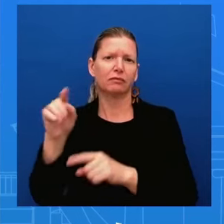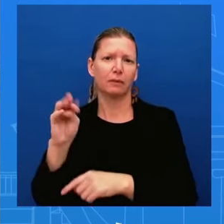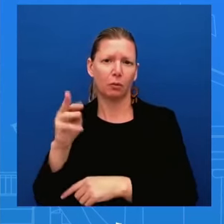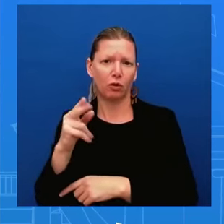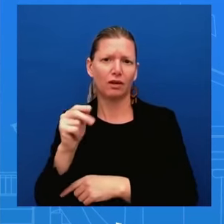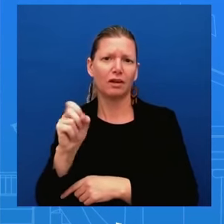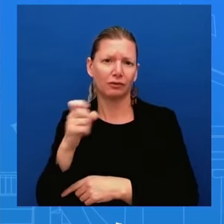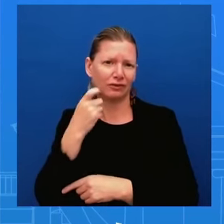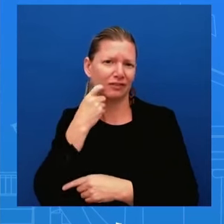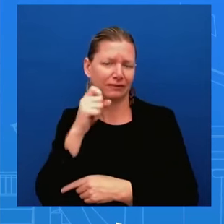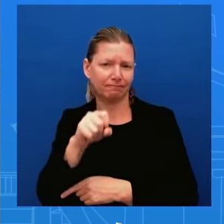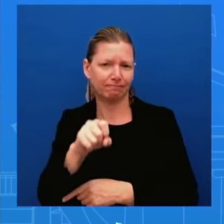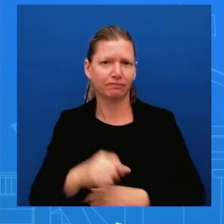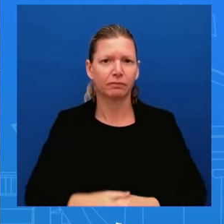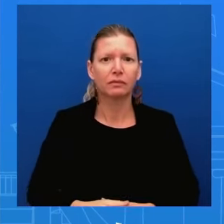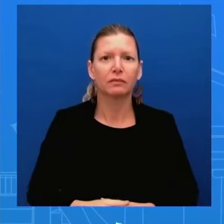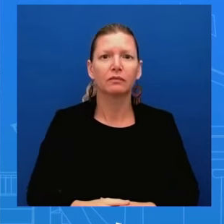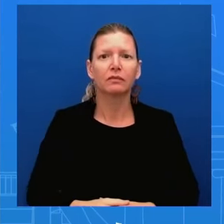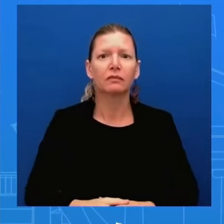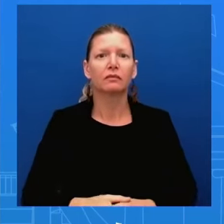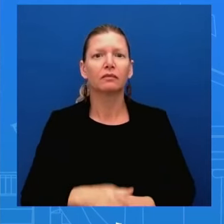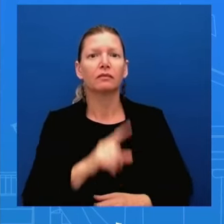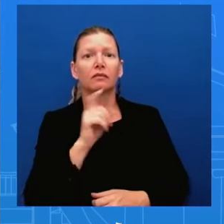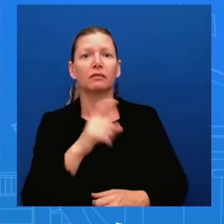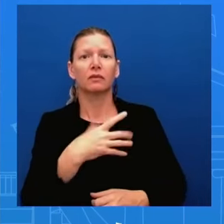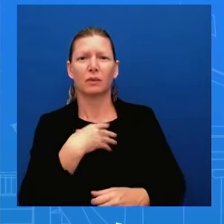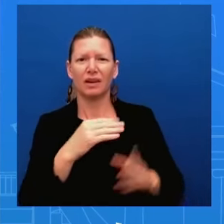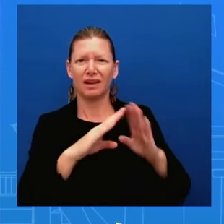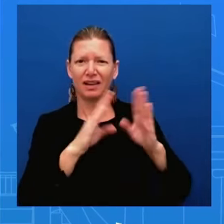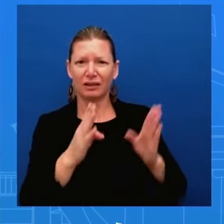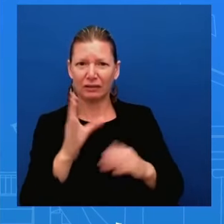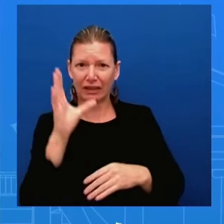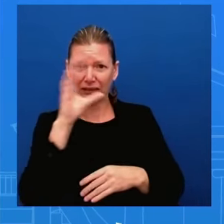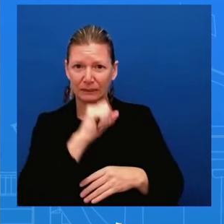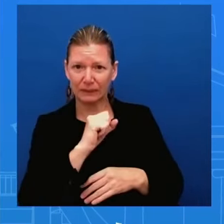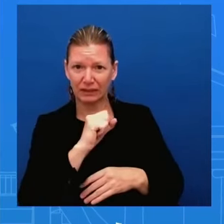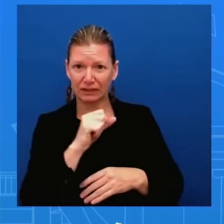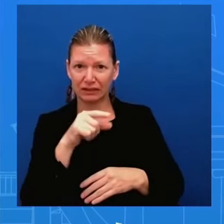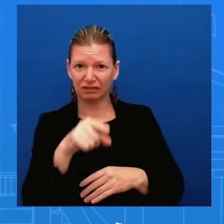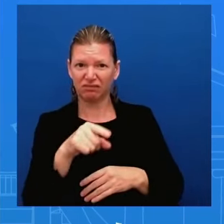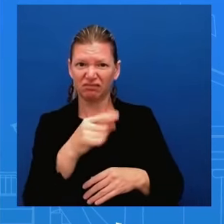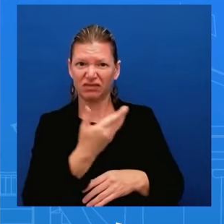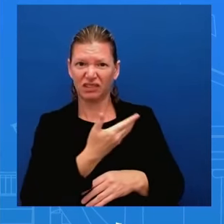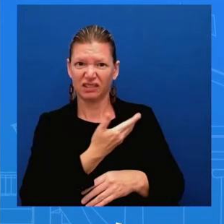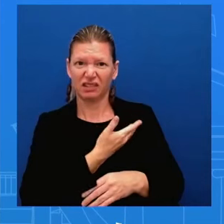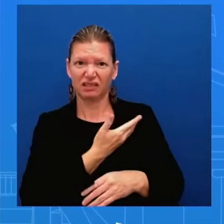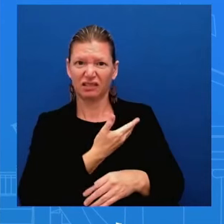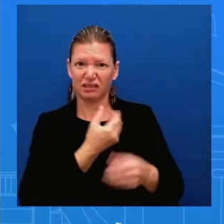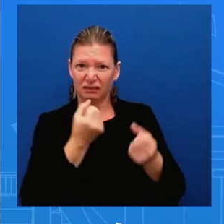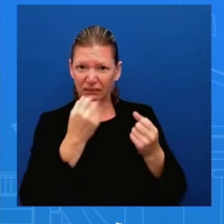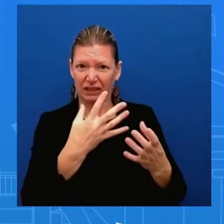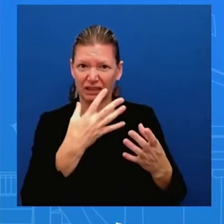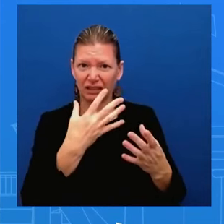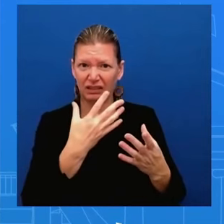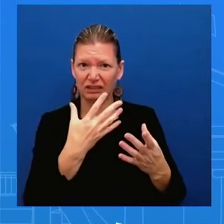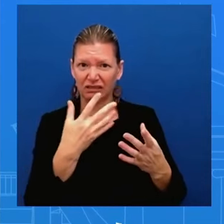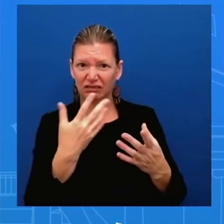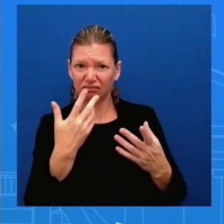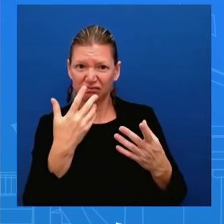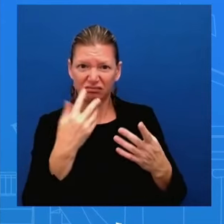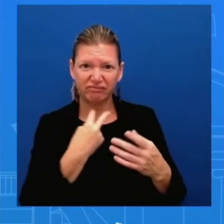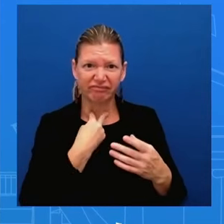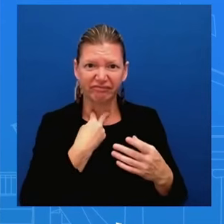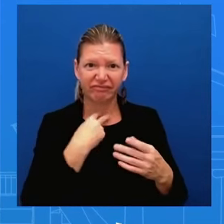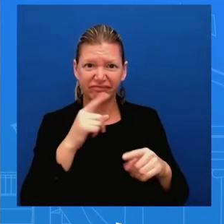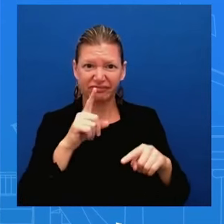gaza and unable to get out and is there a plan to help them so i certainly um look what we have said over and over